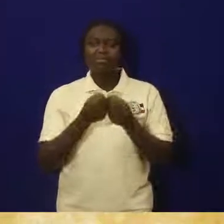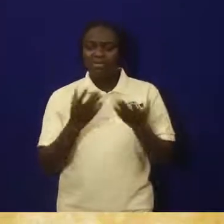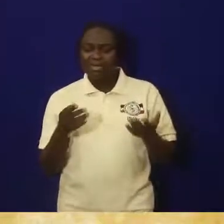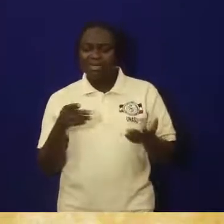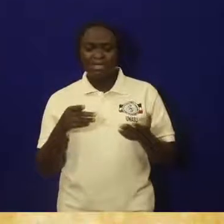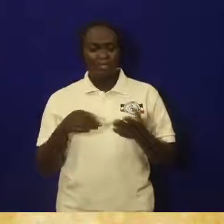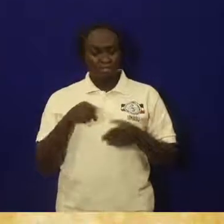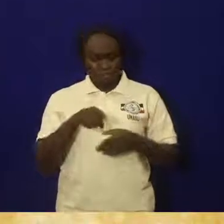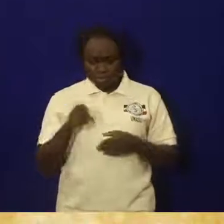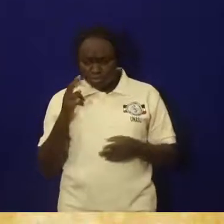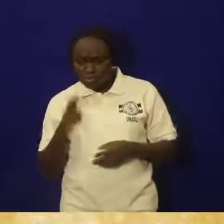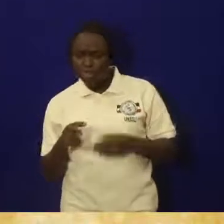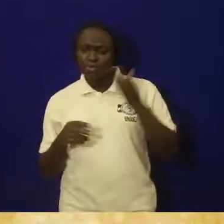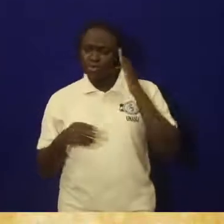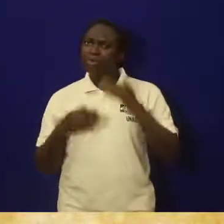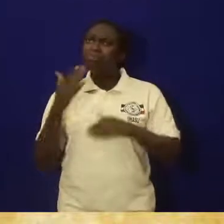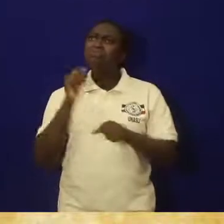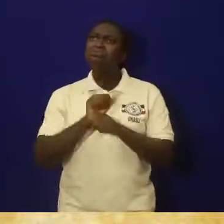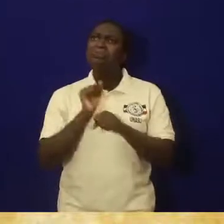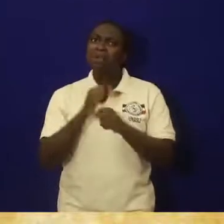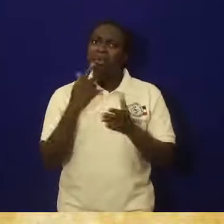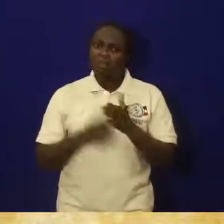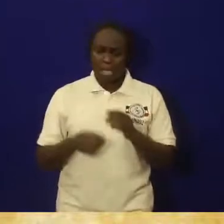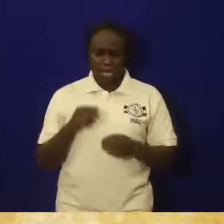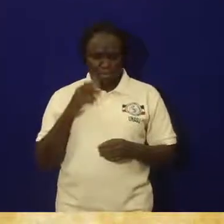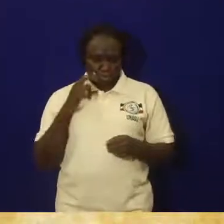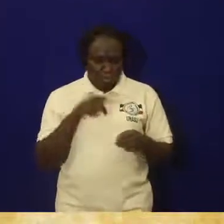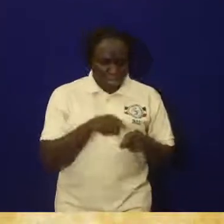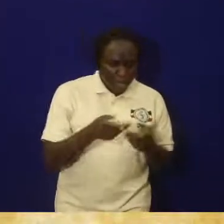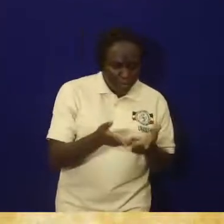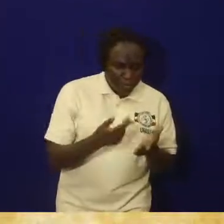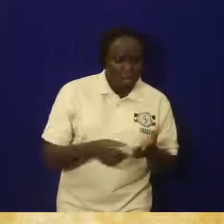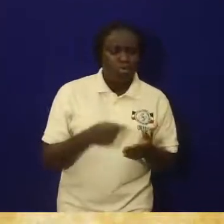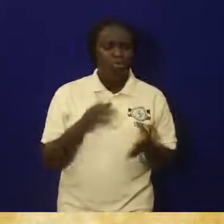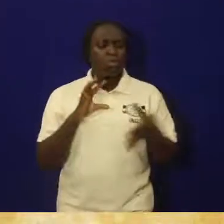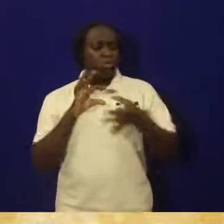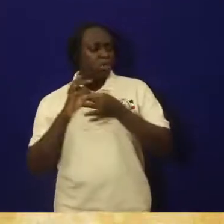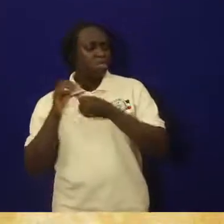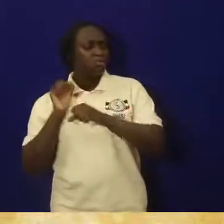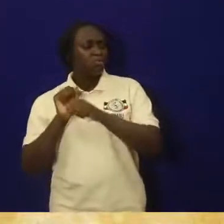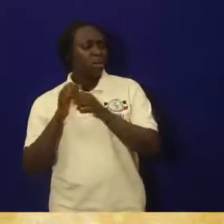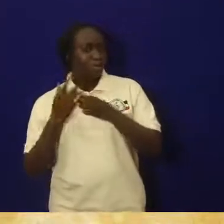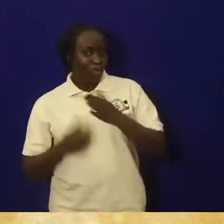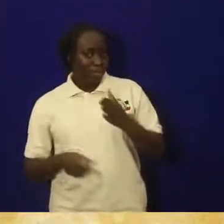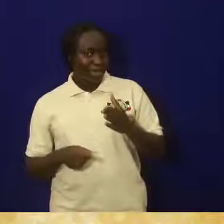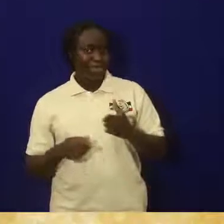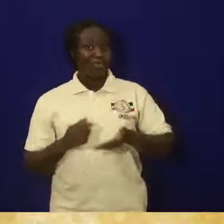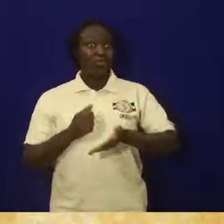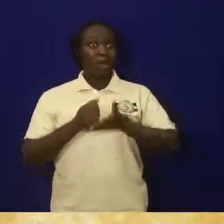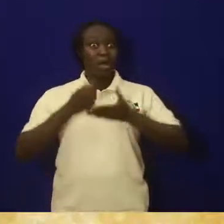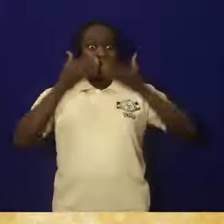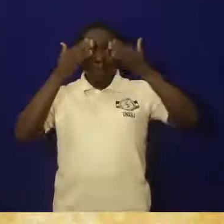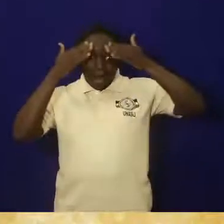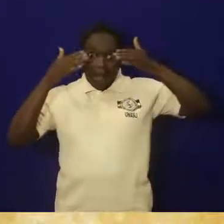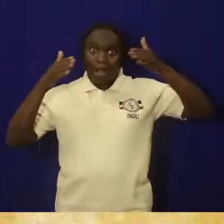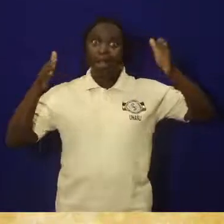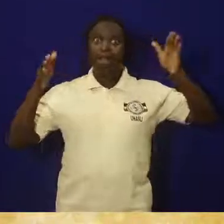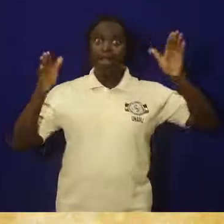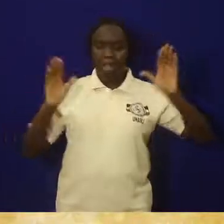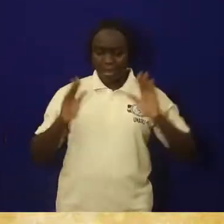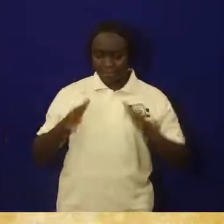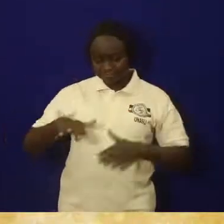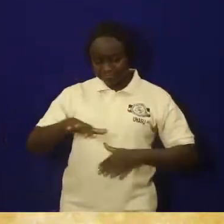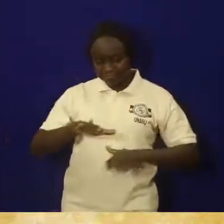activities these people did. And they help us to know more about the society.